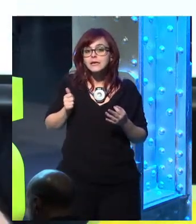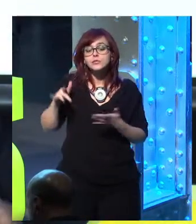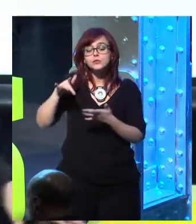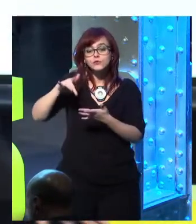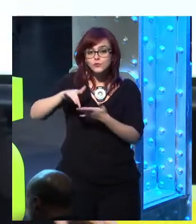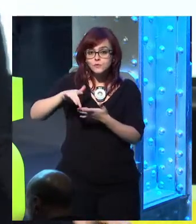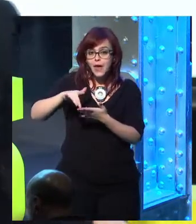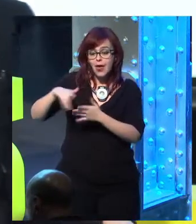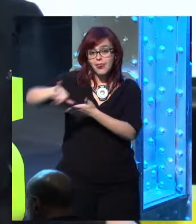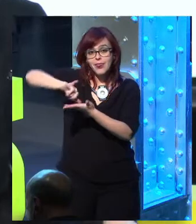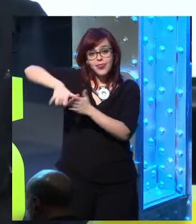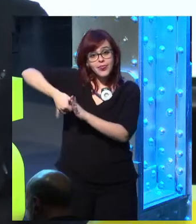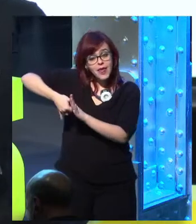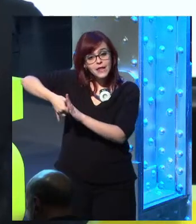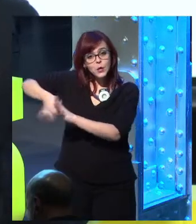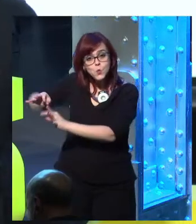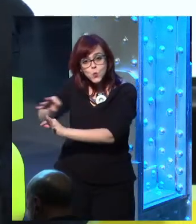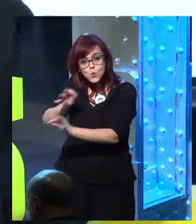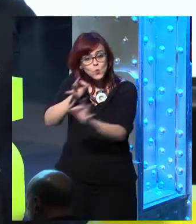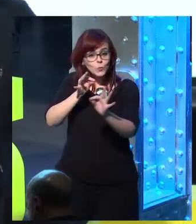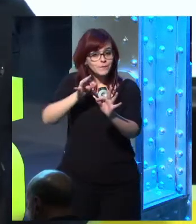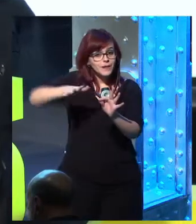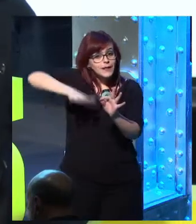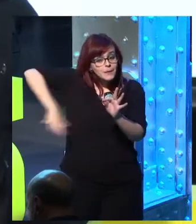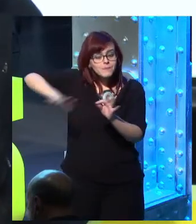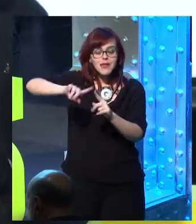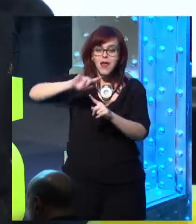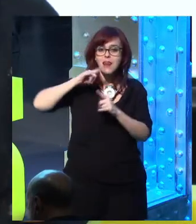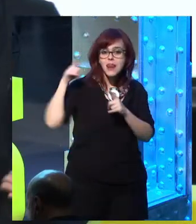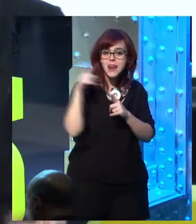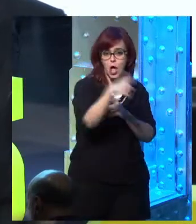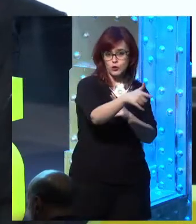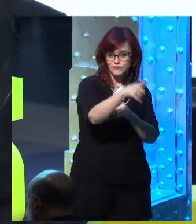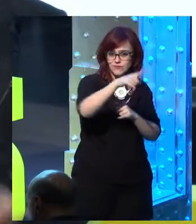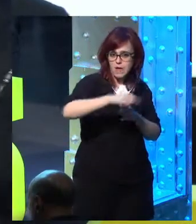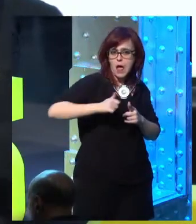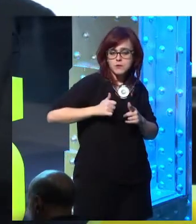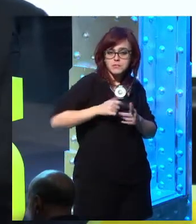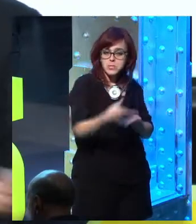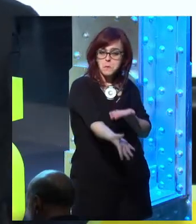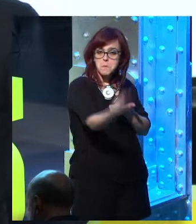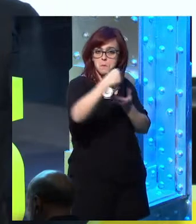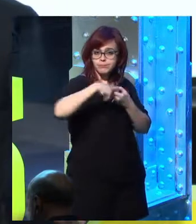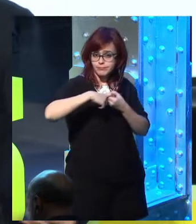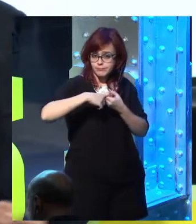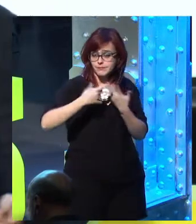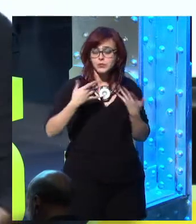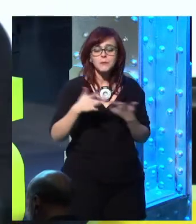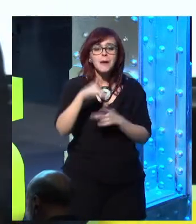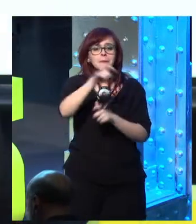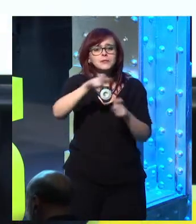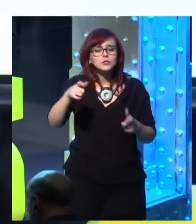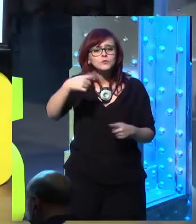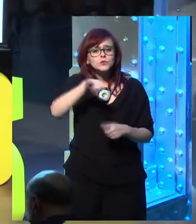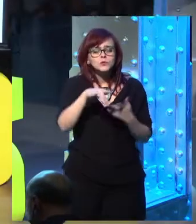anything on the phone anymore, except for notes and a camera? Remember on a desktop computer, everything that you did on that